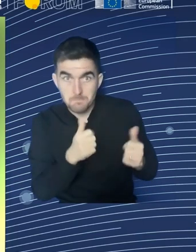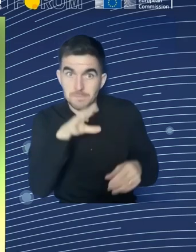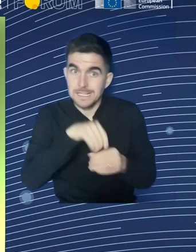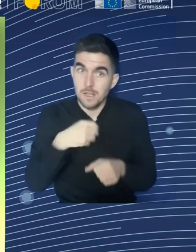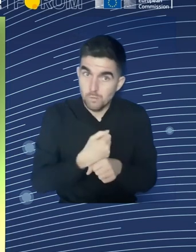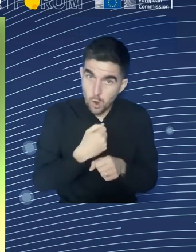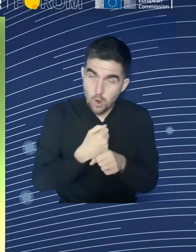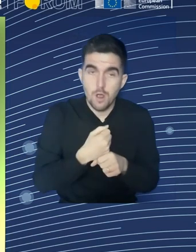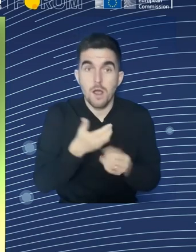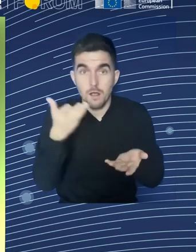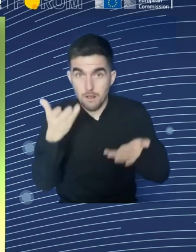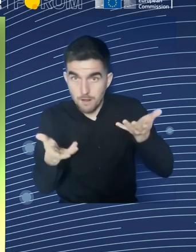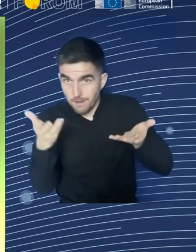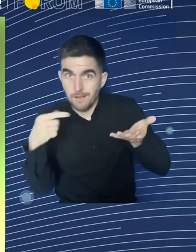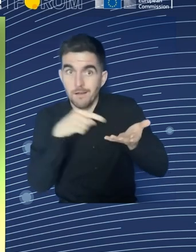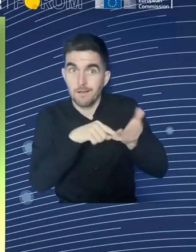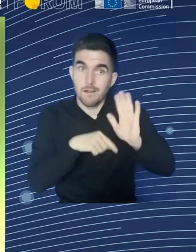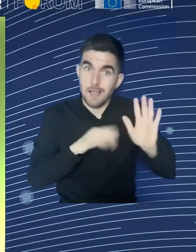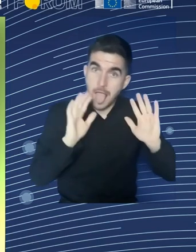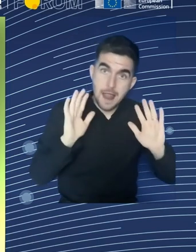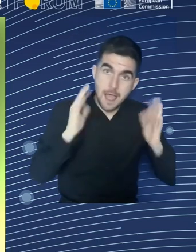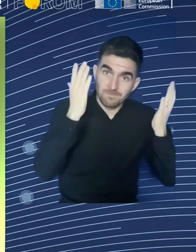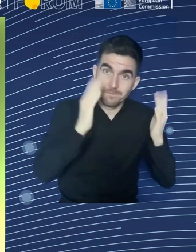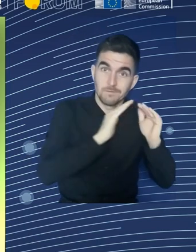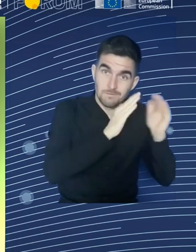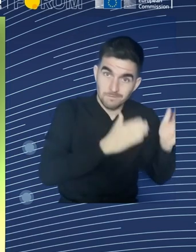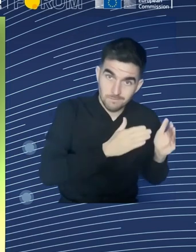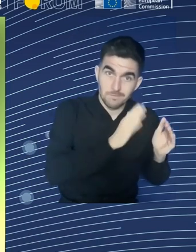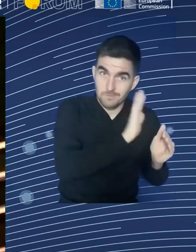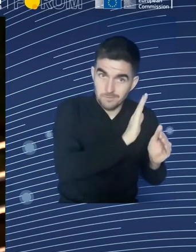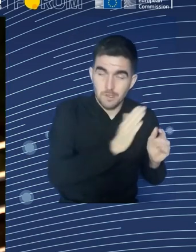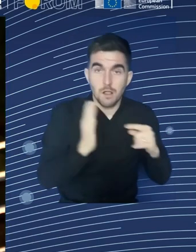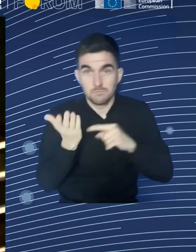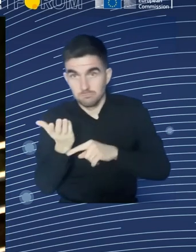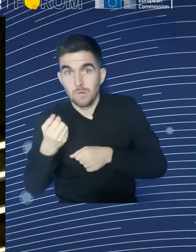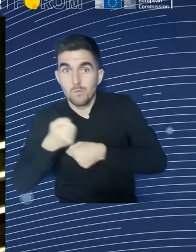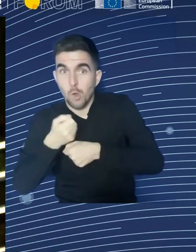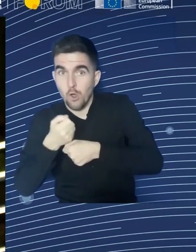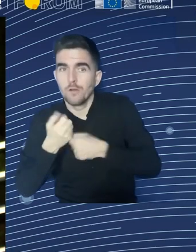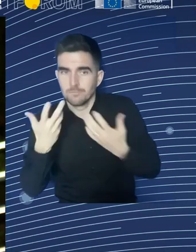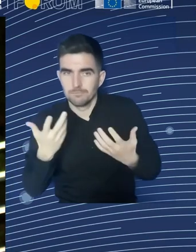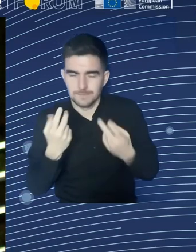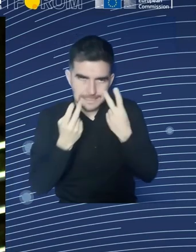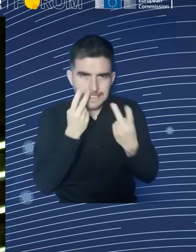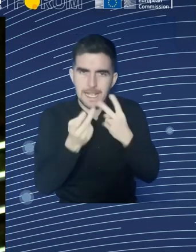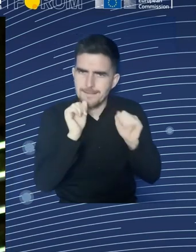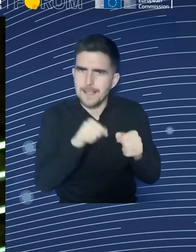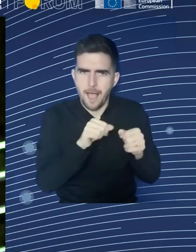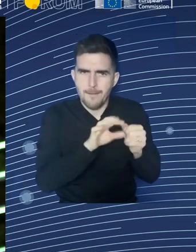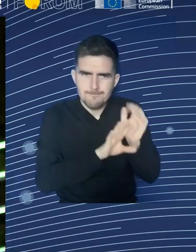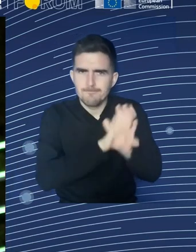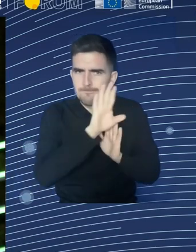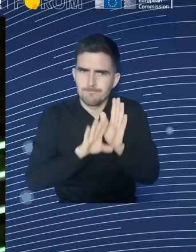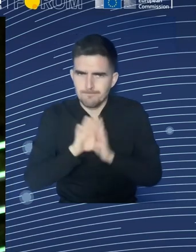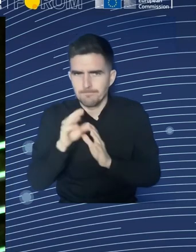to see how we can approach these challenges or address them by policies and policy responses that are